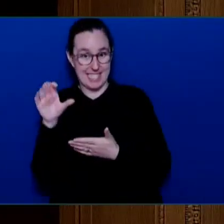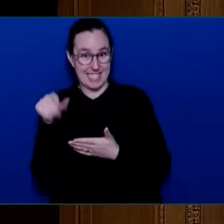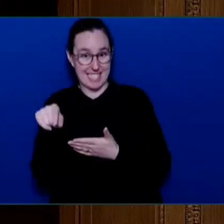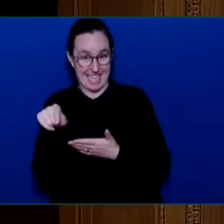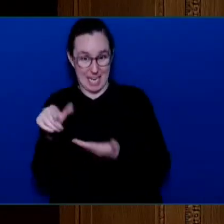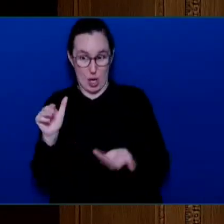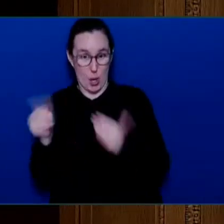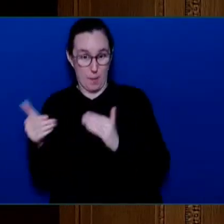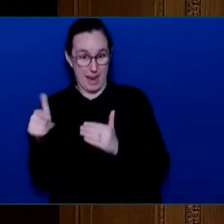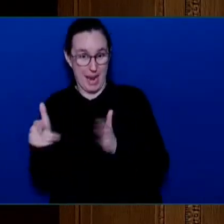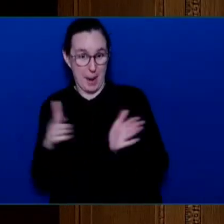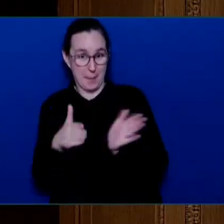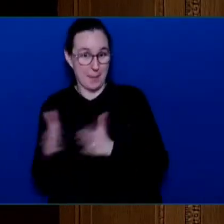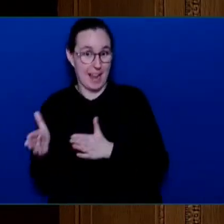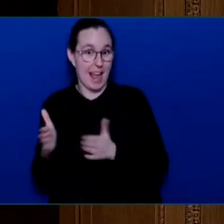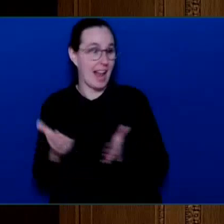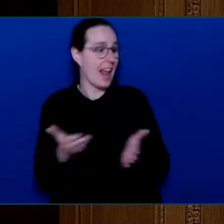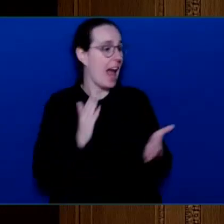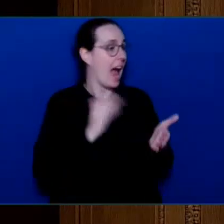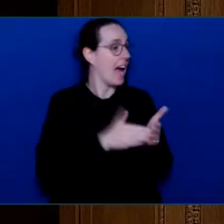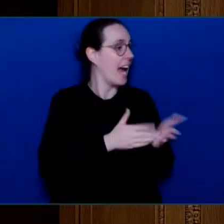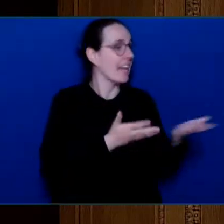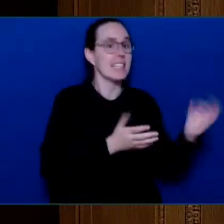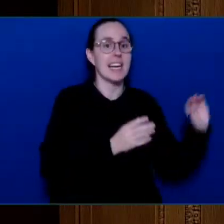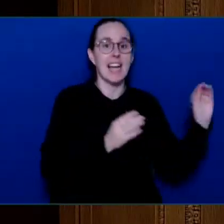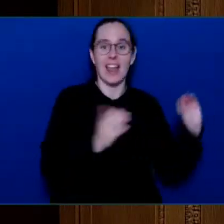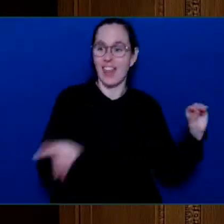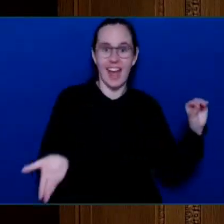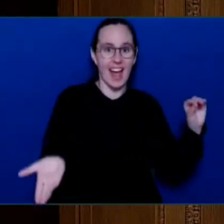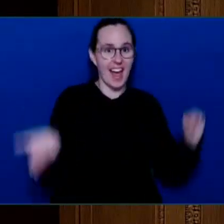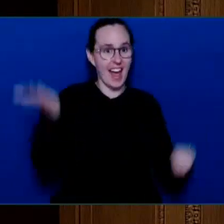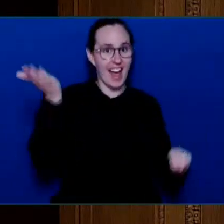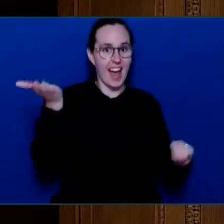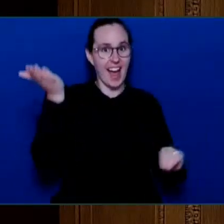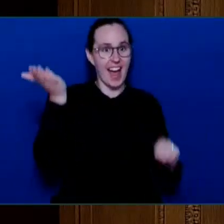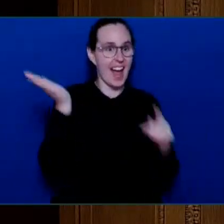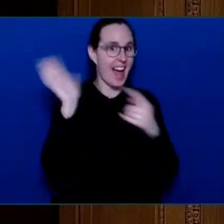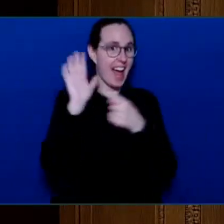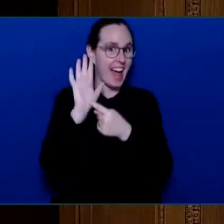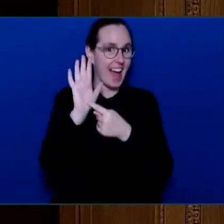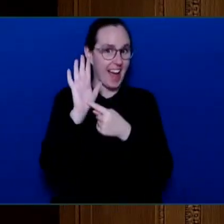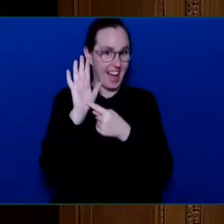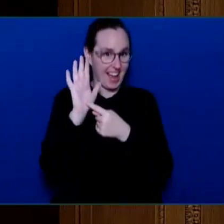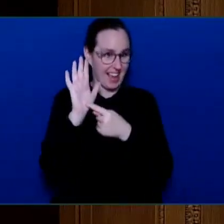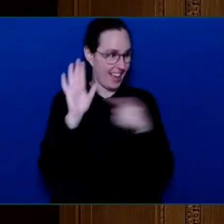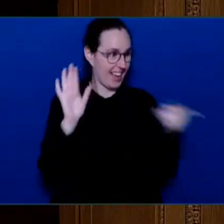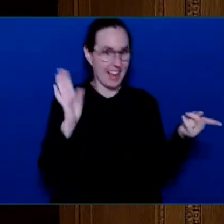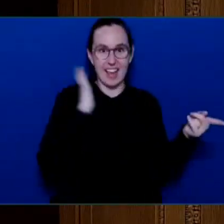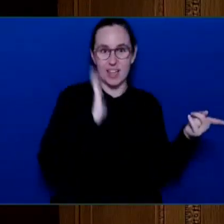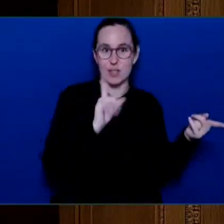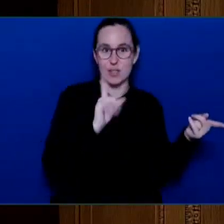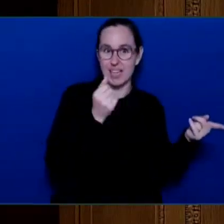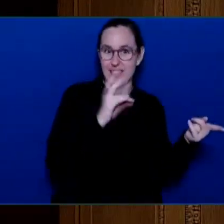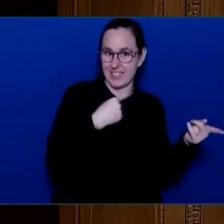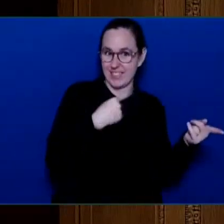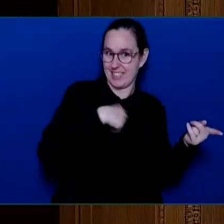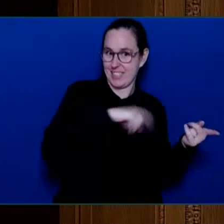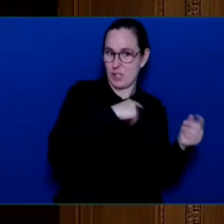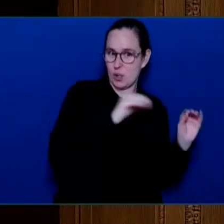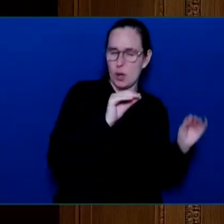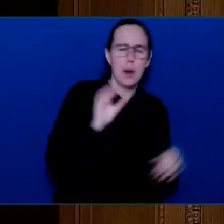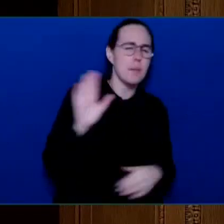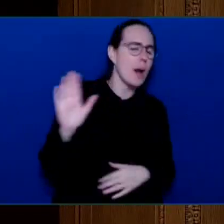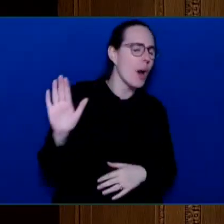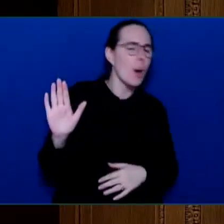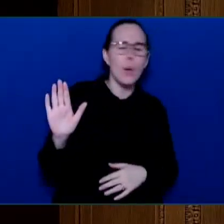which is what existed in 2017. The problem with the Minister's statement is it's not true. It's not true because